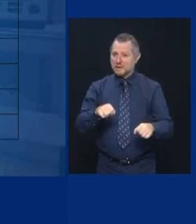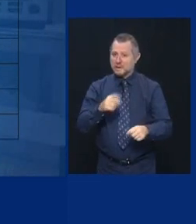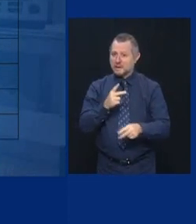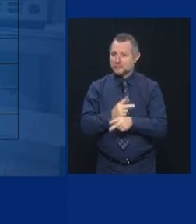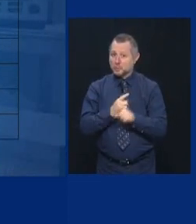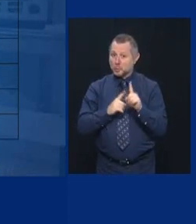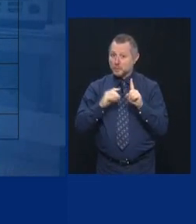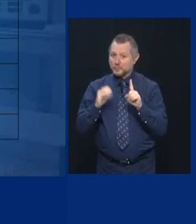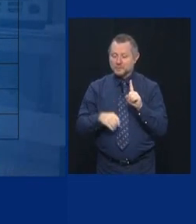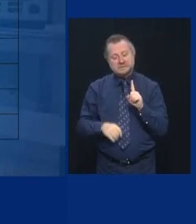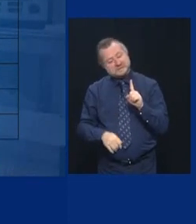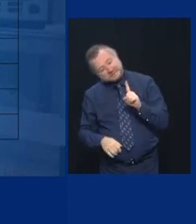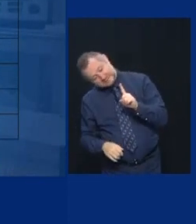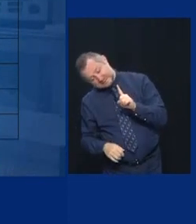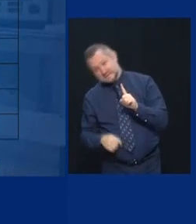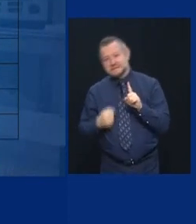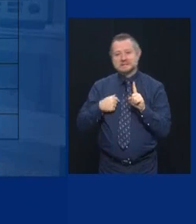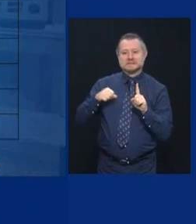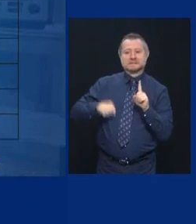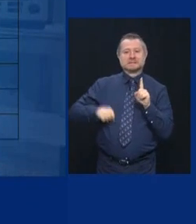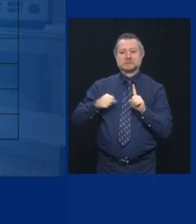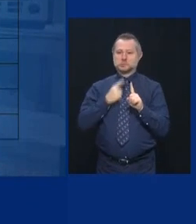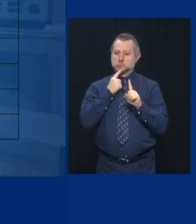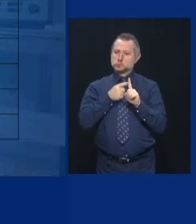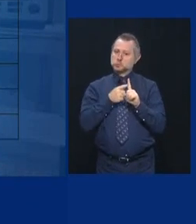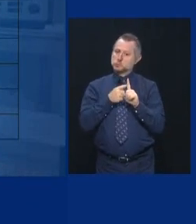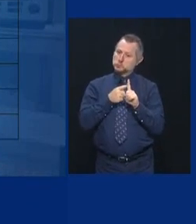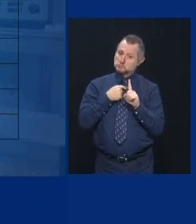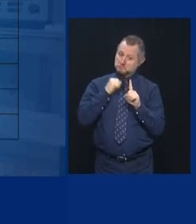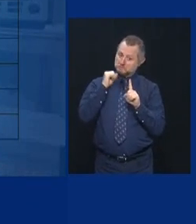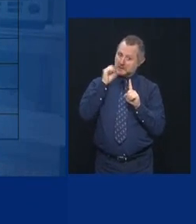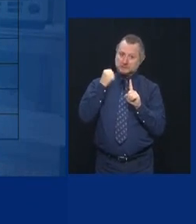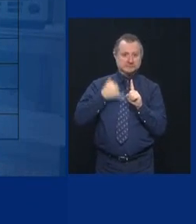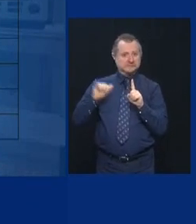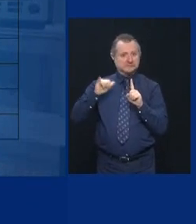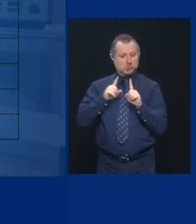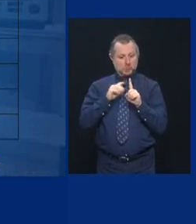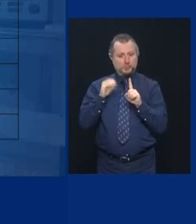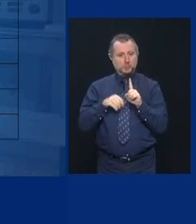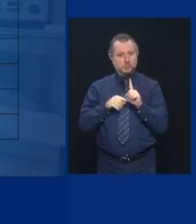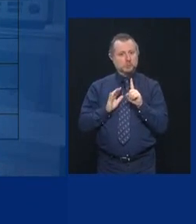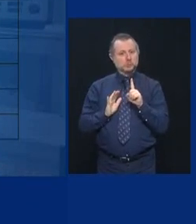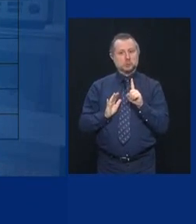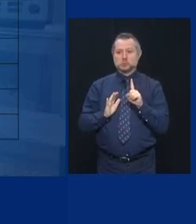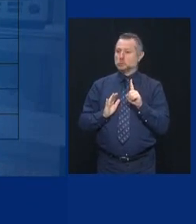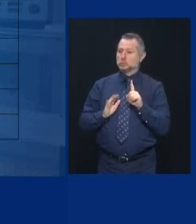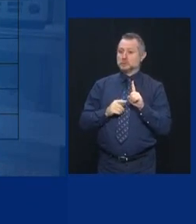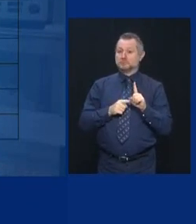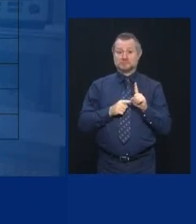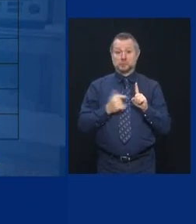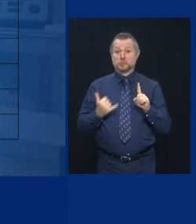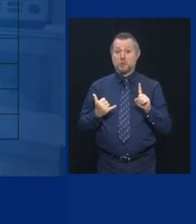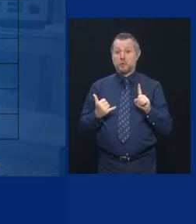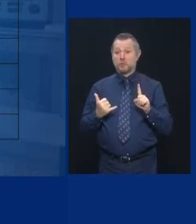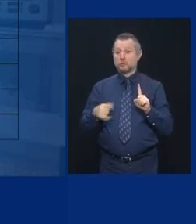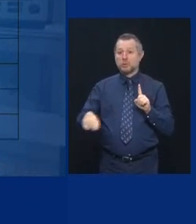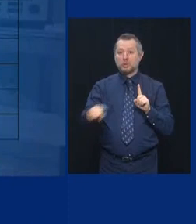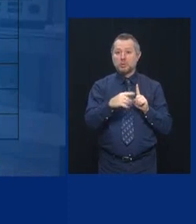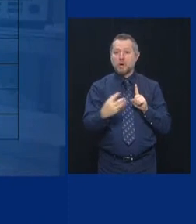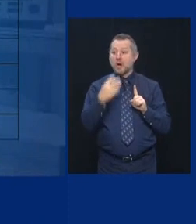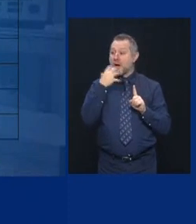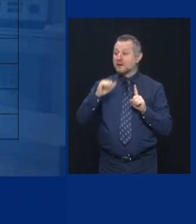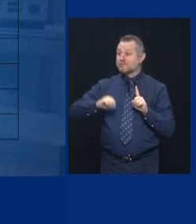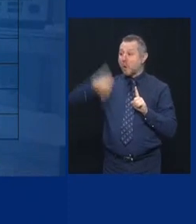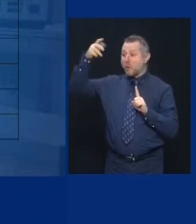remarkable that we're that low right now. If you roll in the hotspot zip codes, which